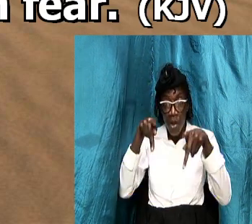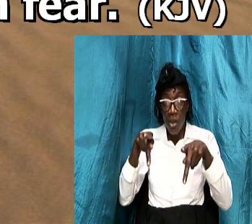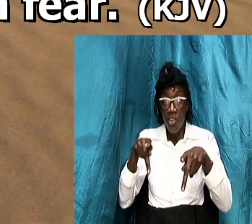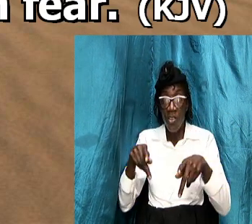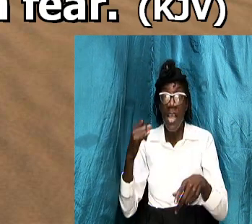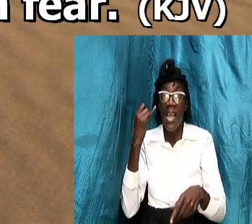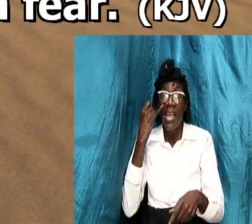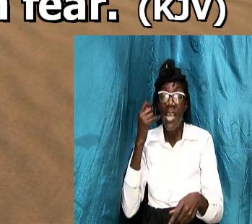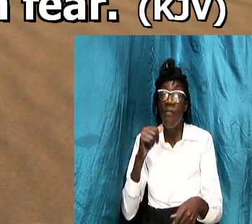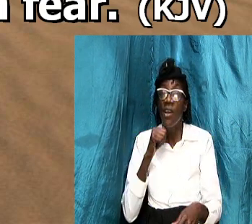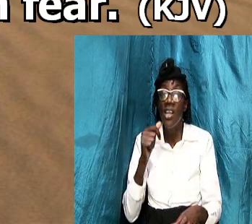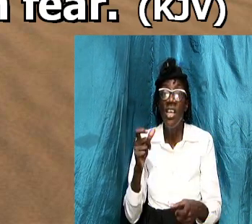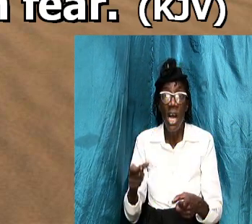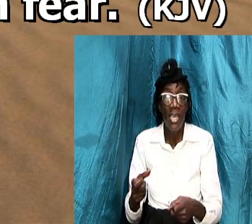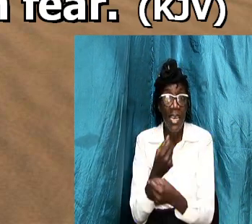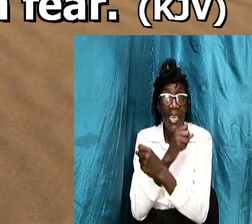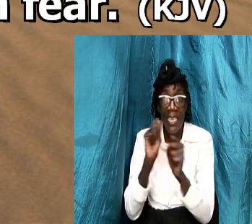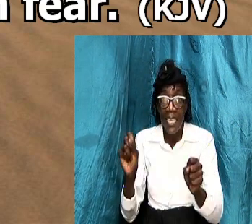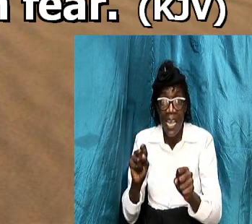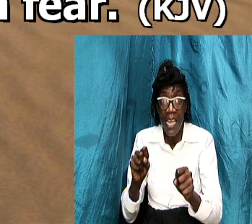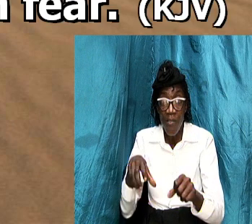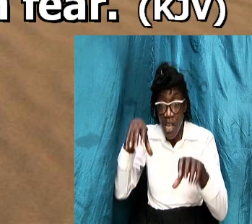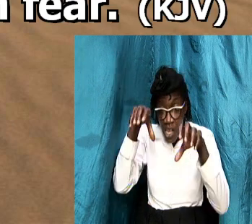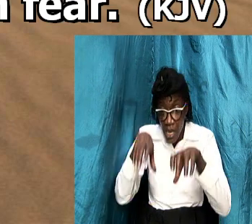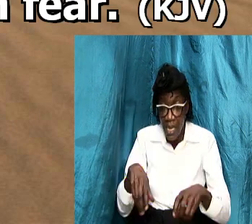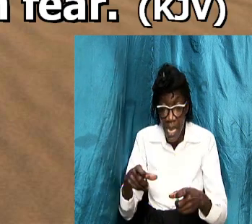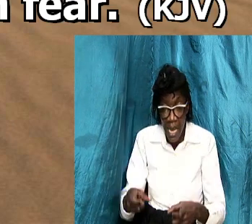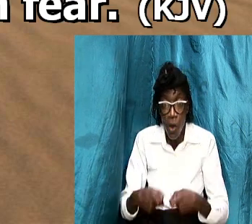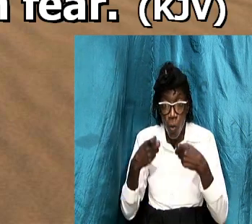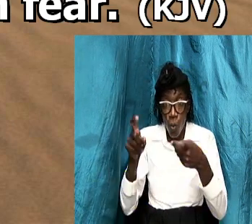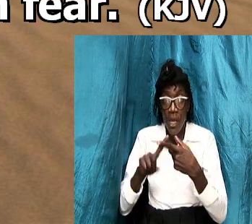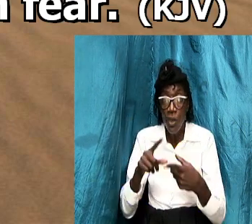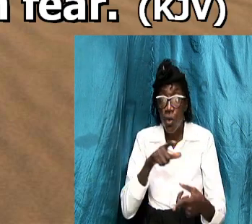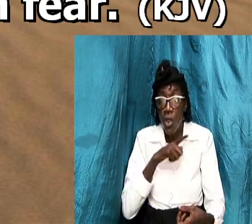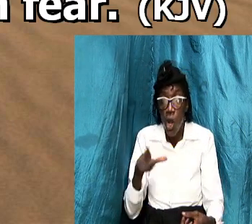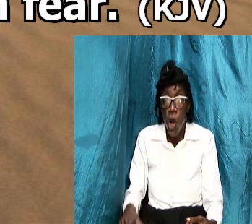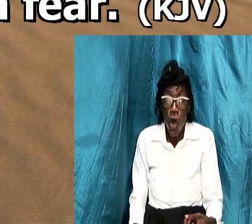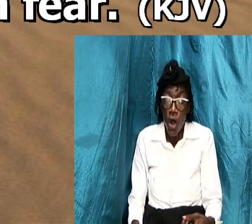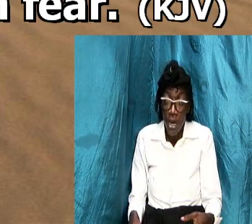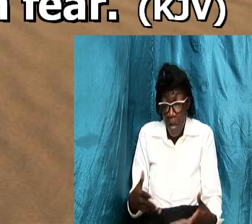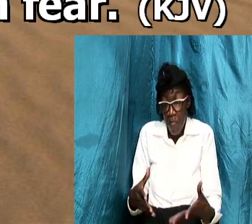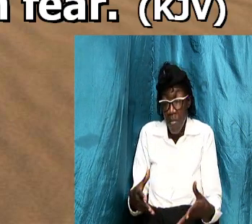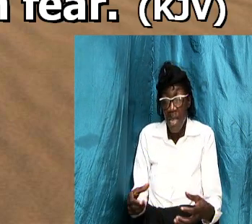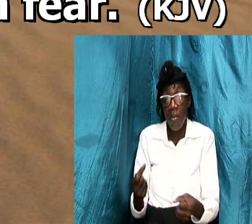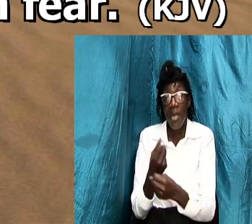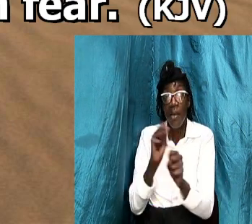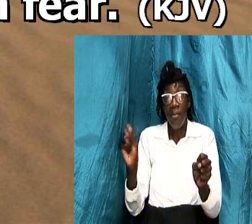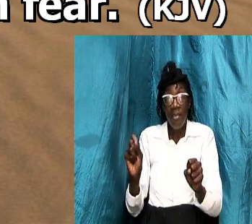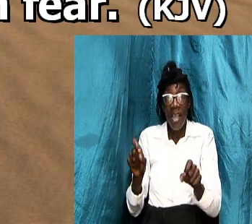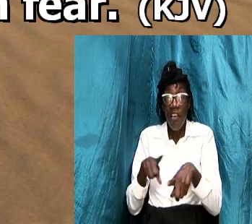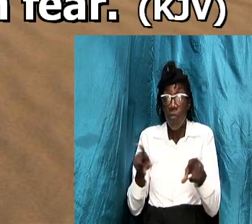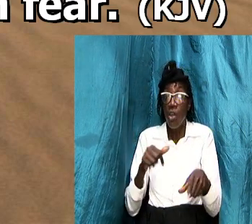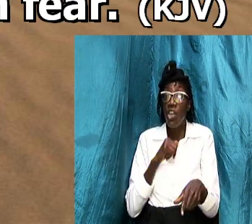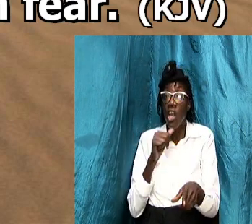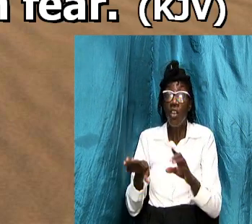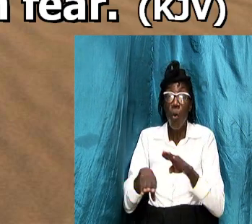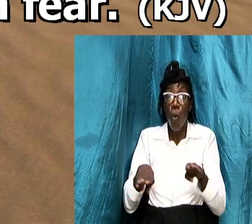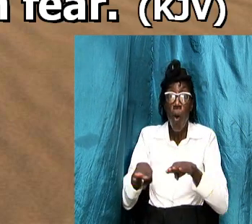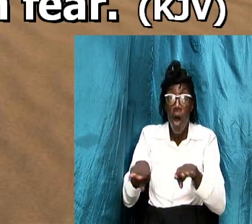you can win him to the lord and he might be safe but he might not even be walking in the word as he ought